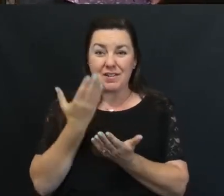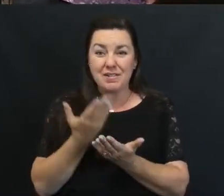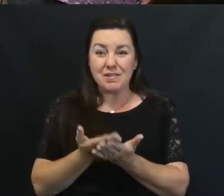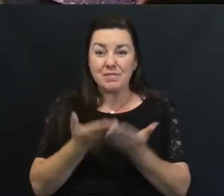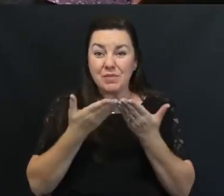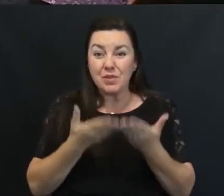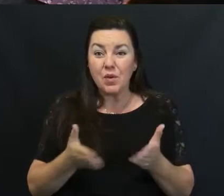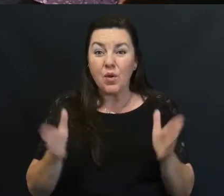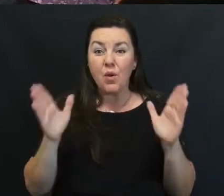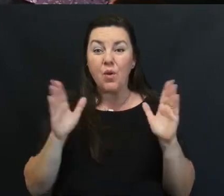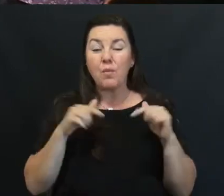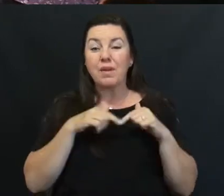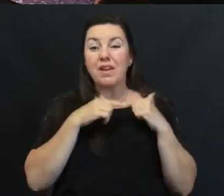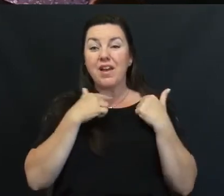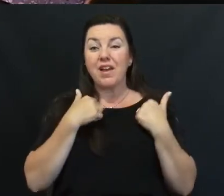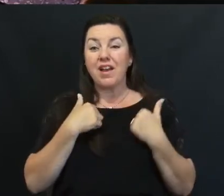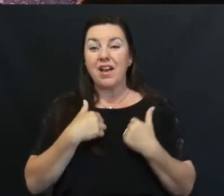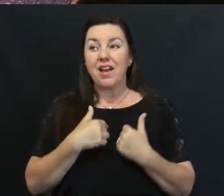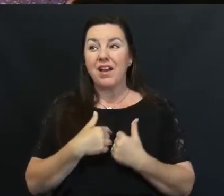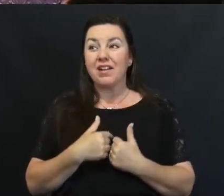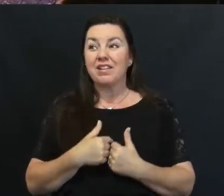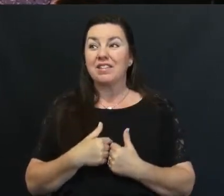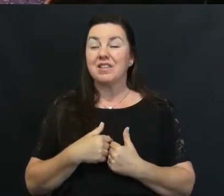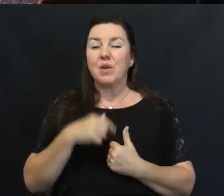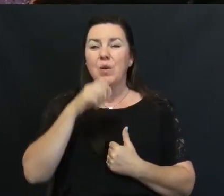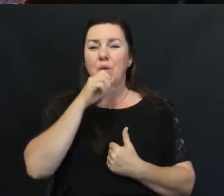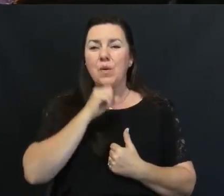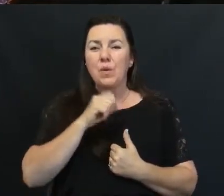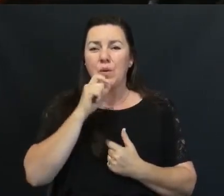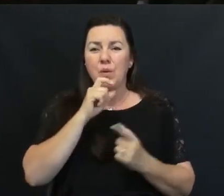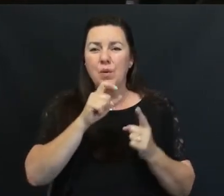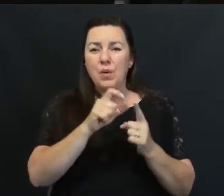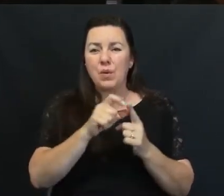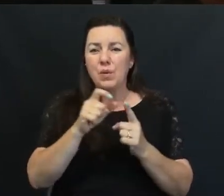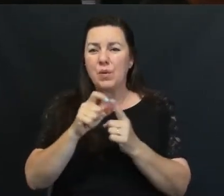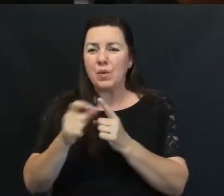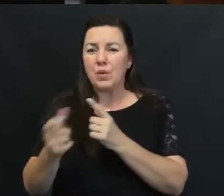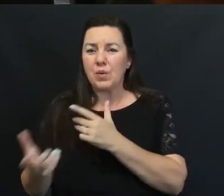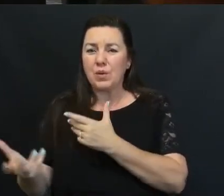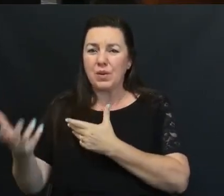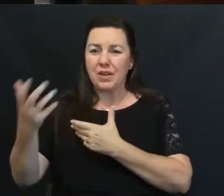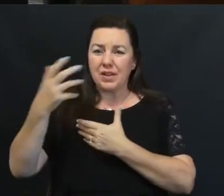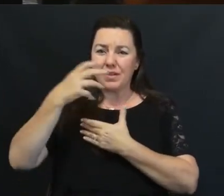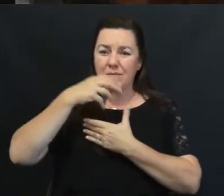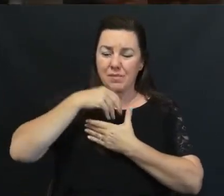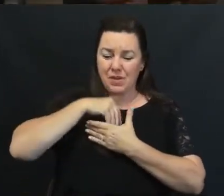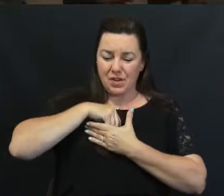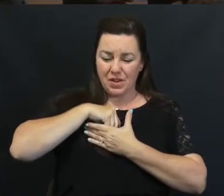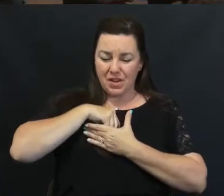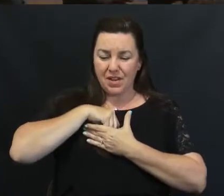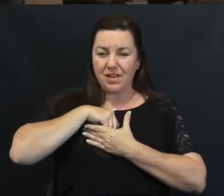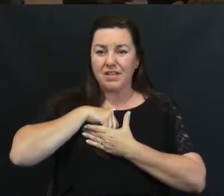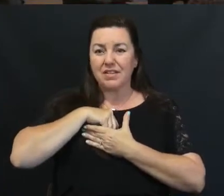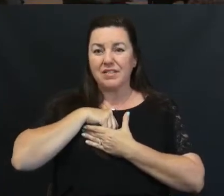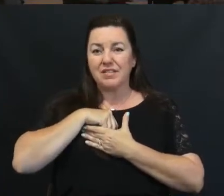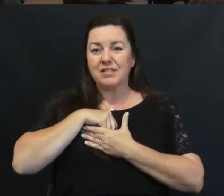come with open hearts. We let the ancient words impart.